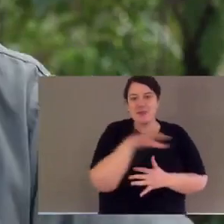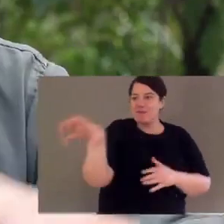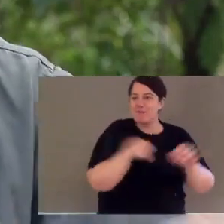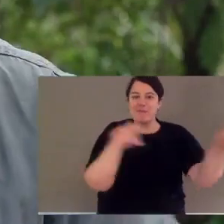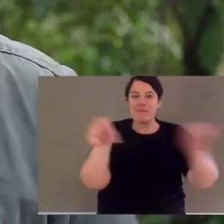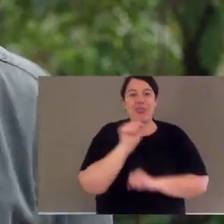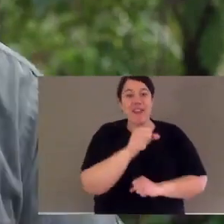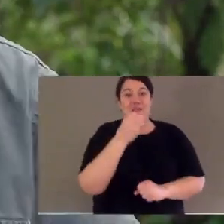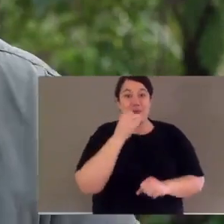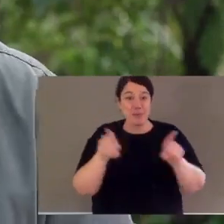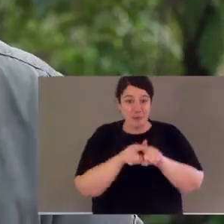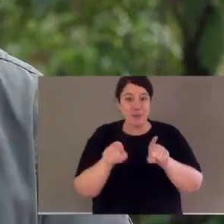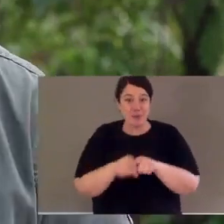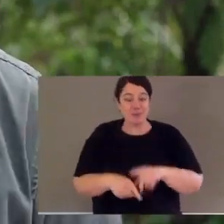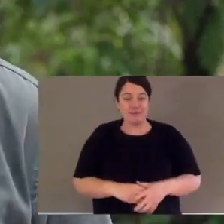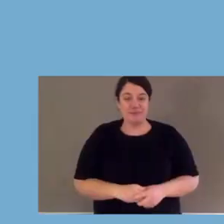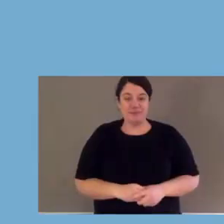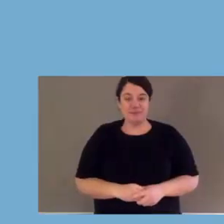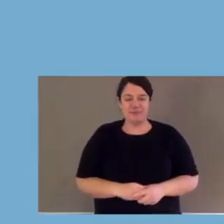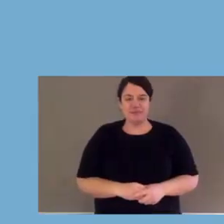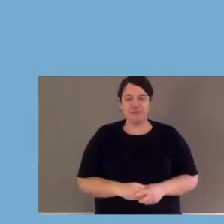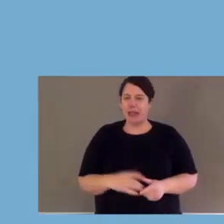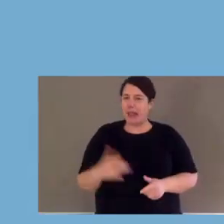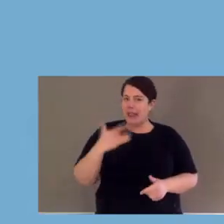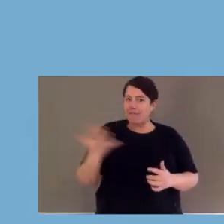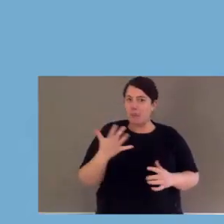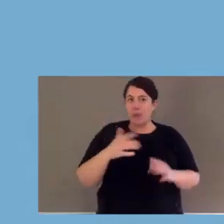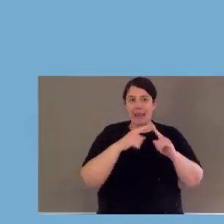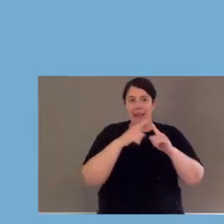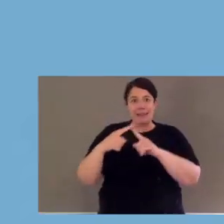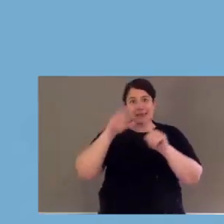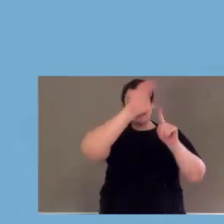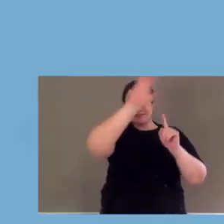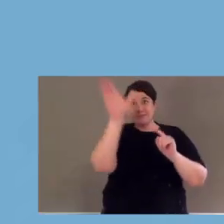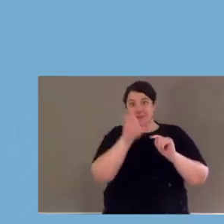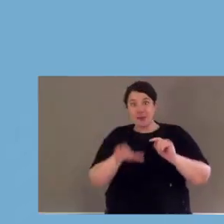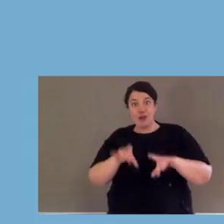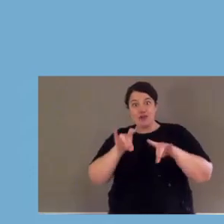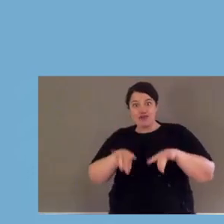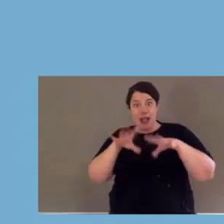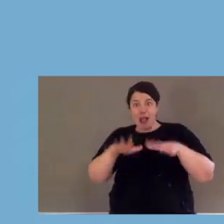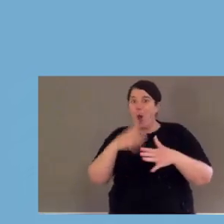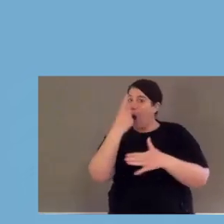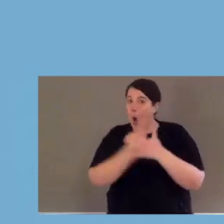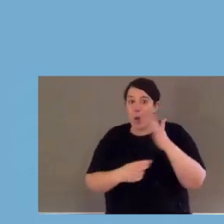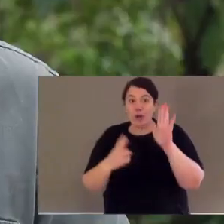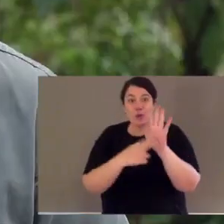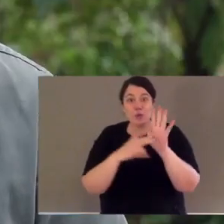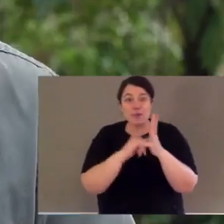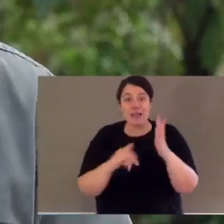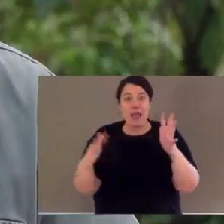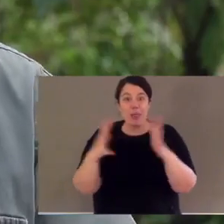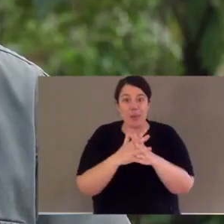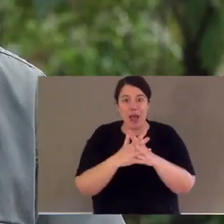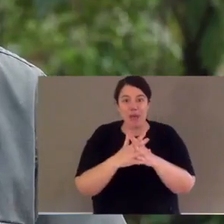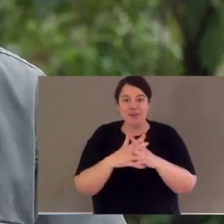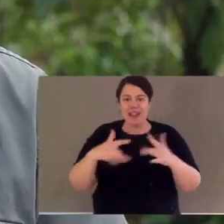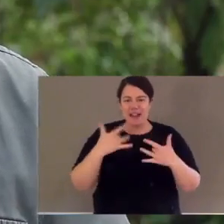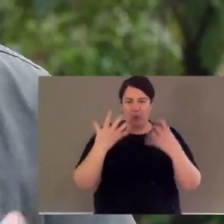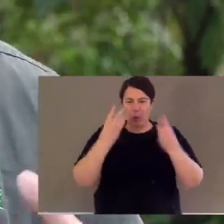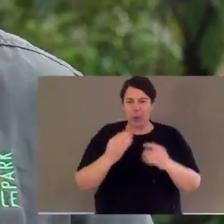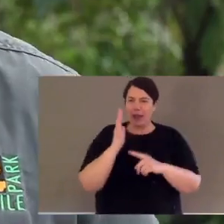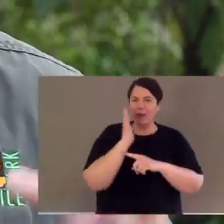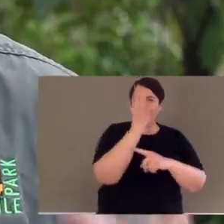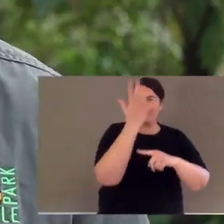And that's helpful for a whole range of other species. The palmer wallabies live in eastern Australia, in fact, only in New South Wales.